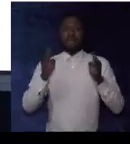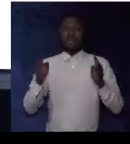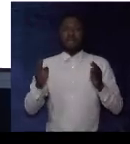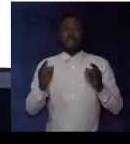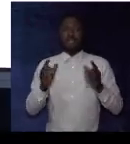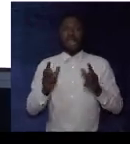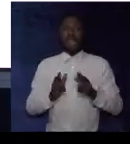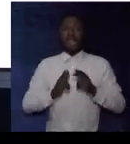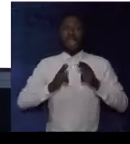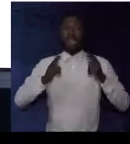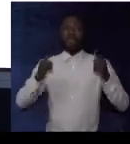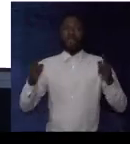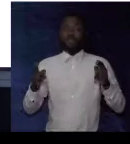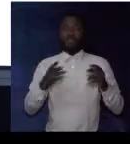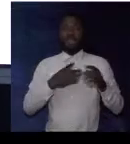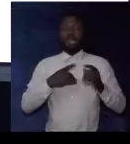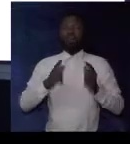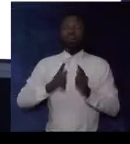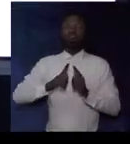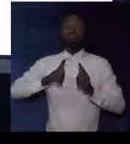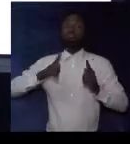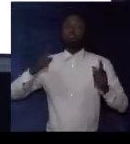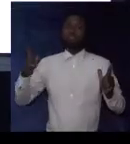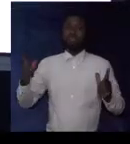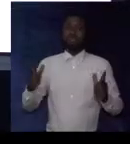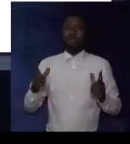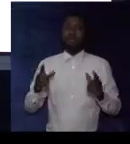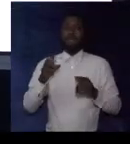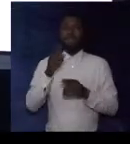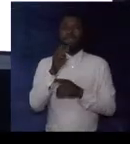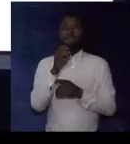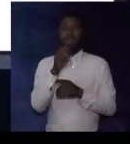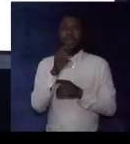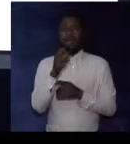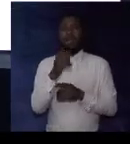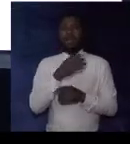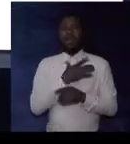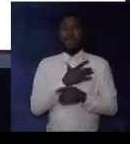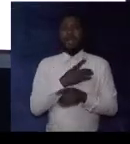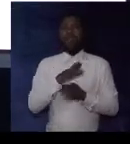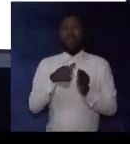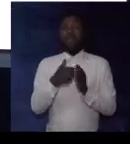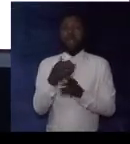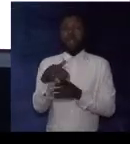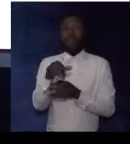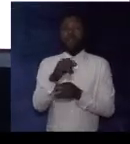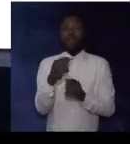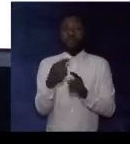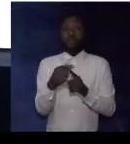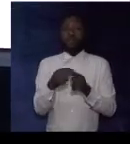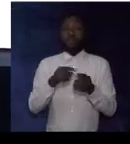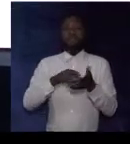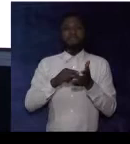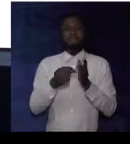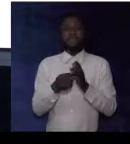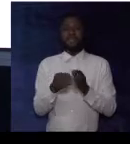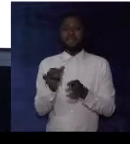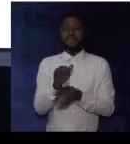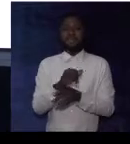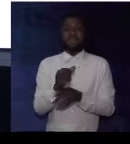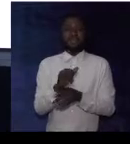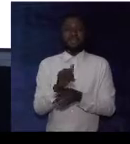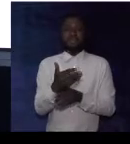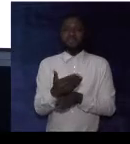big, huge, gigantic, mammoth. And all those words mean